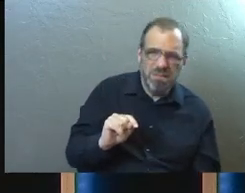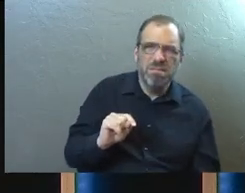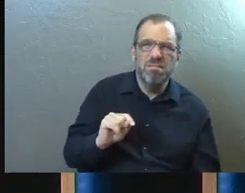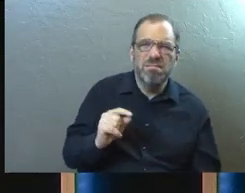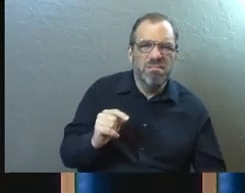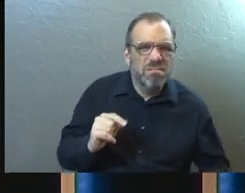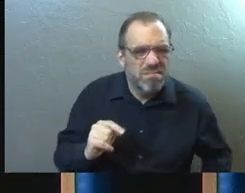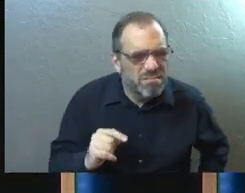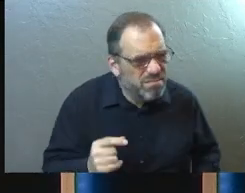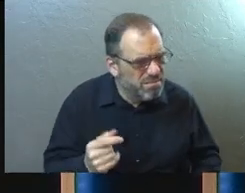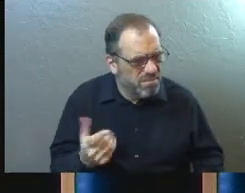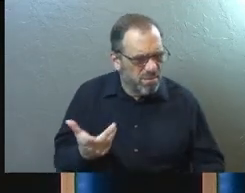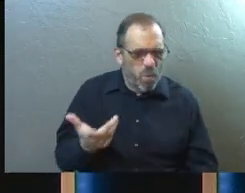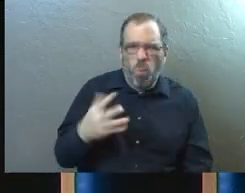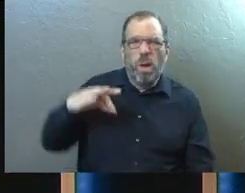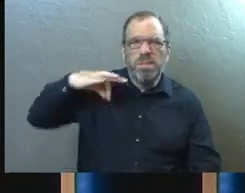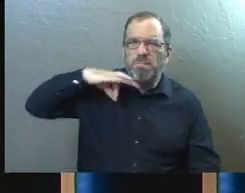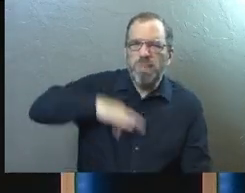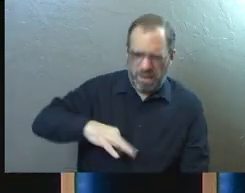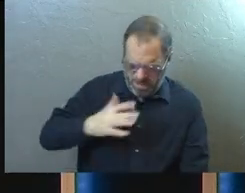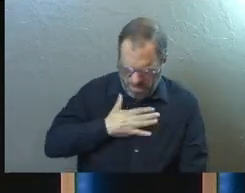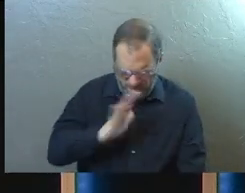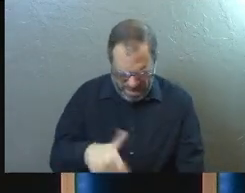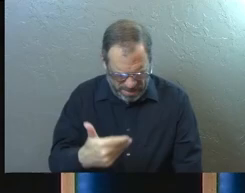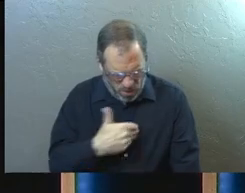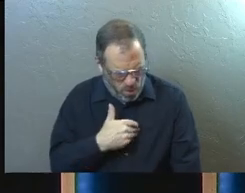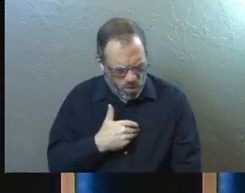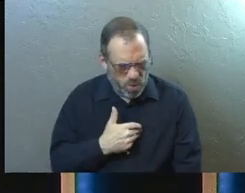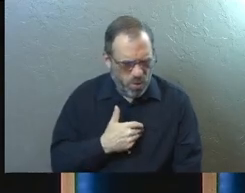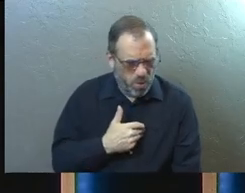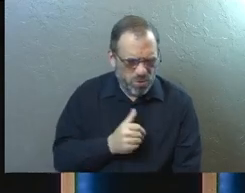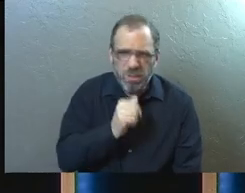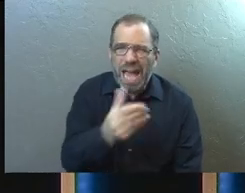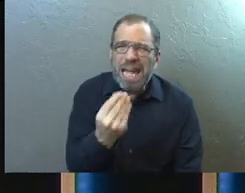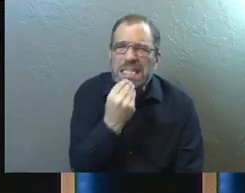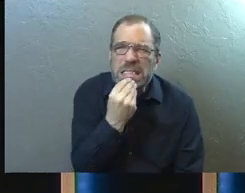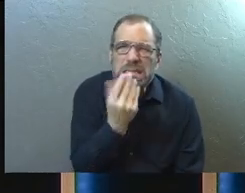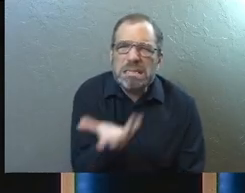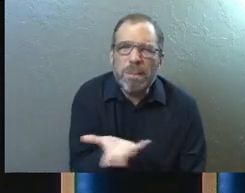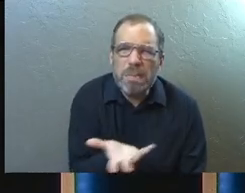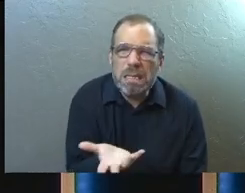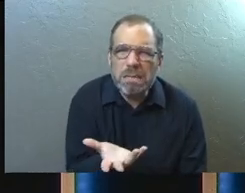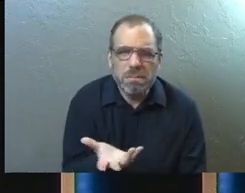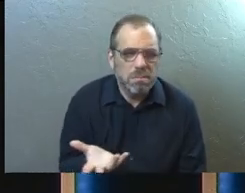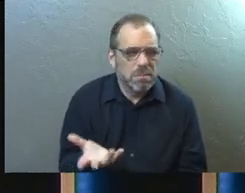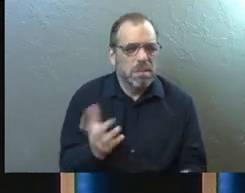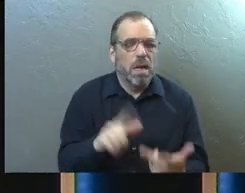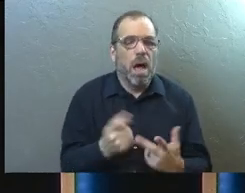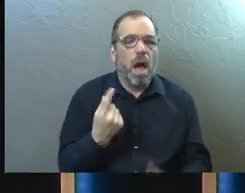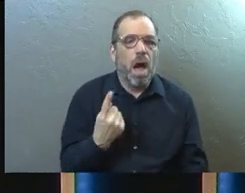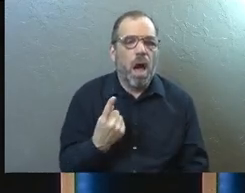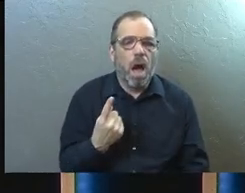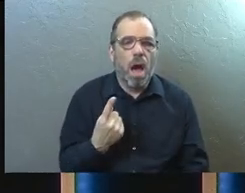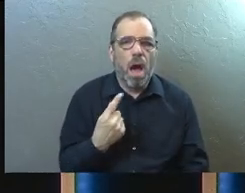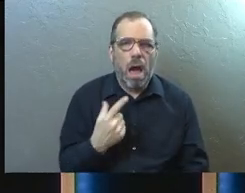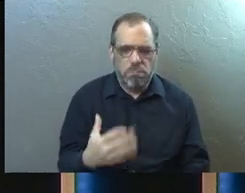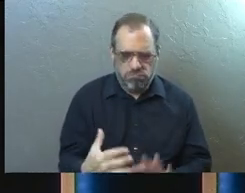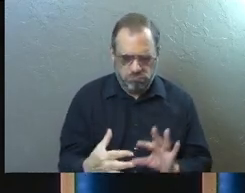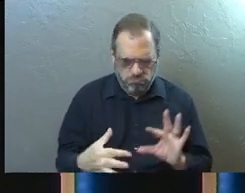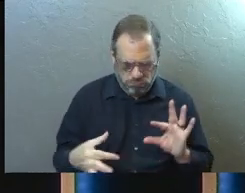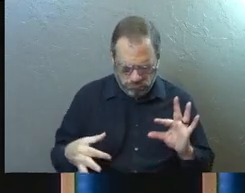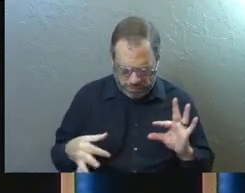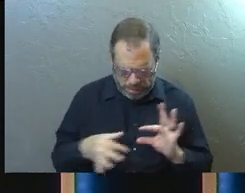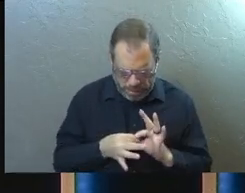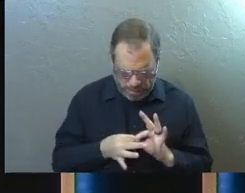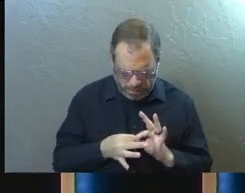possible benefit could there be to my soul just to not eat something until you realize you're a connected person